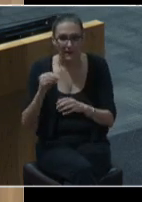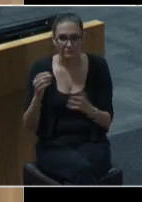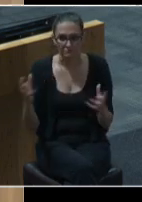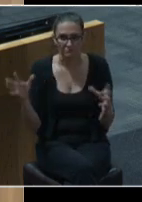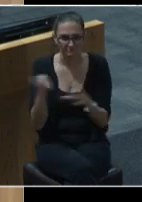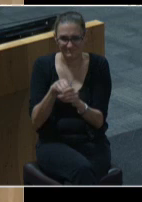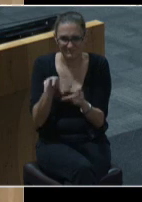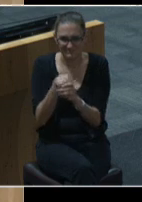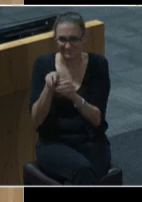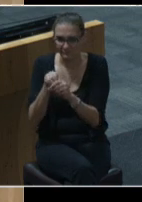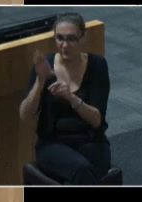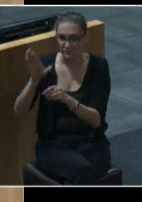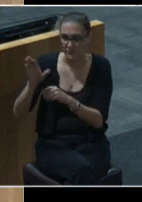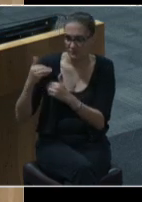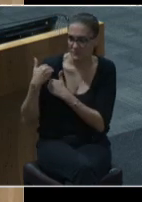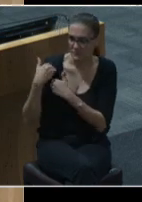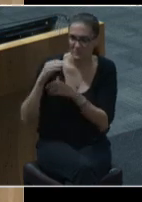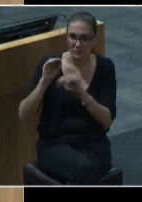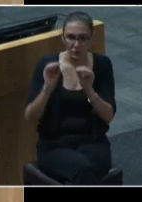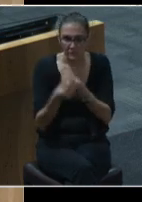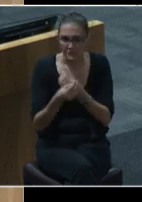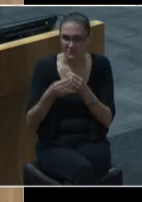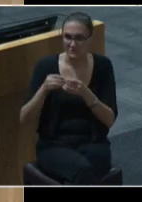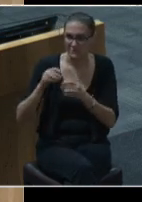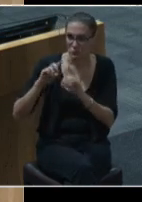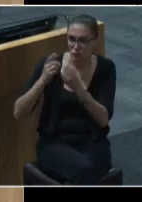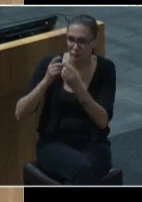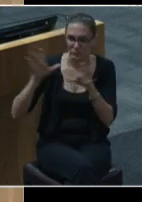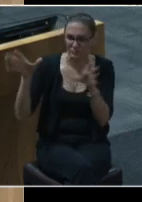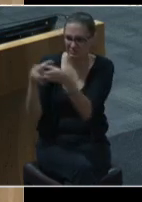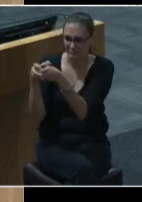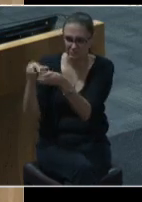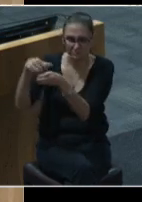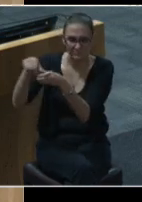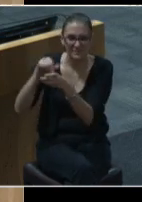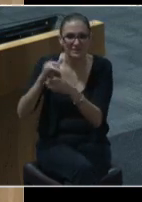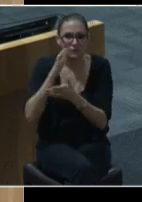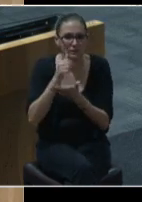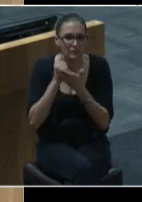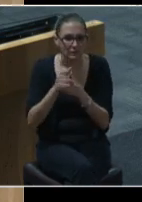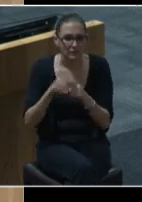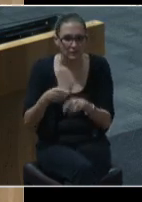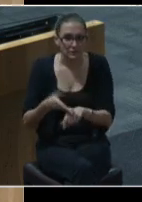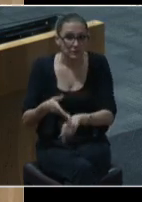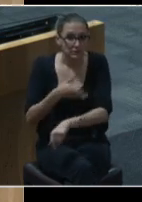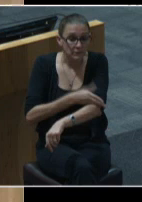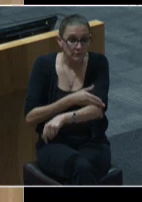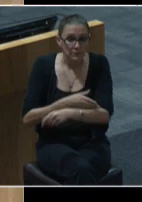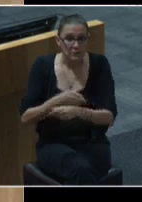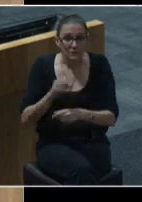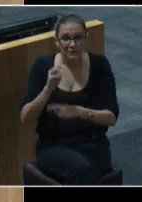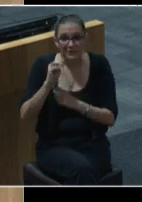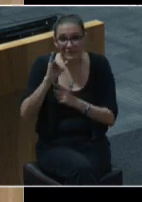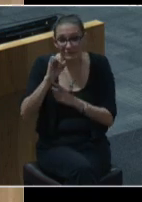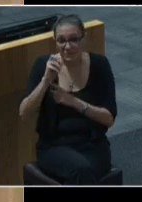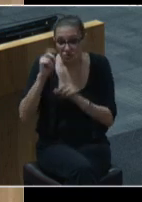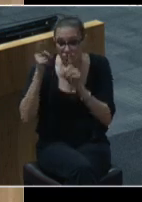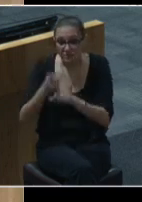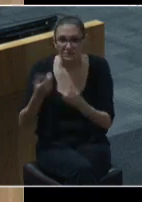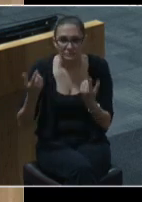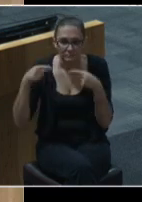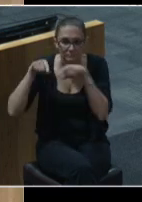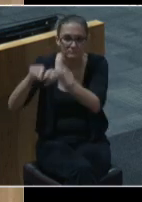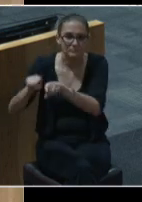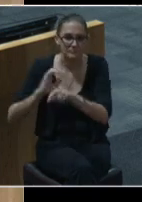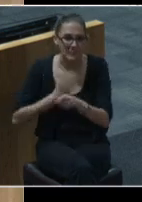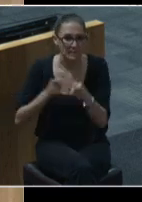of several departments and offices. This will synergize missions, streamline our management structure, and provide